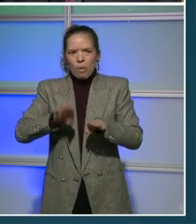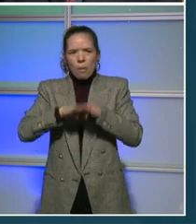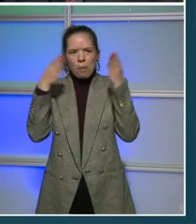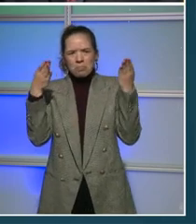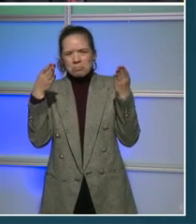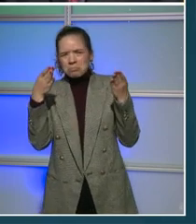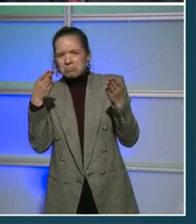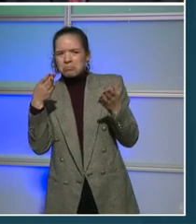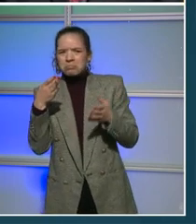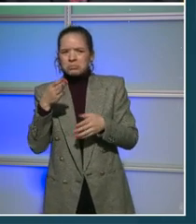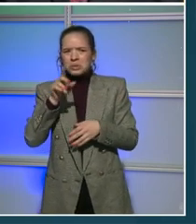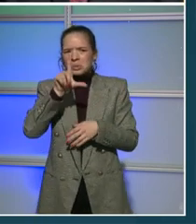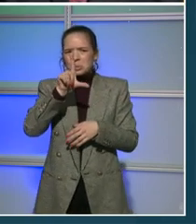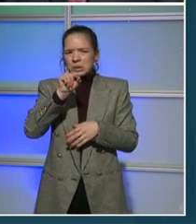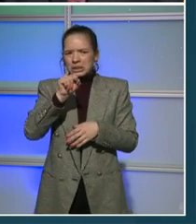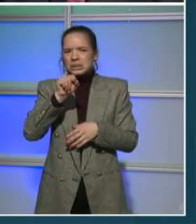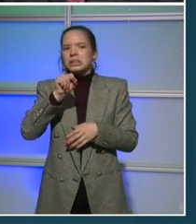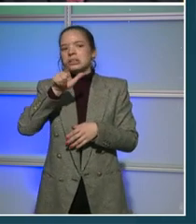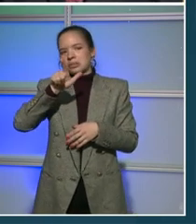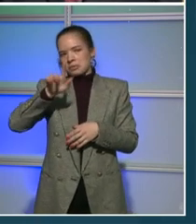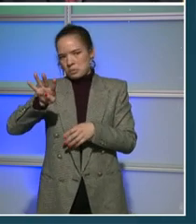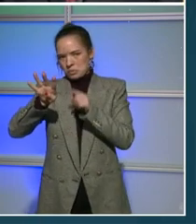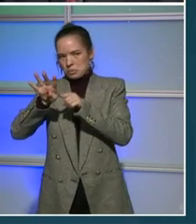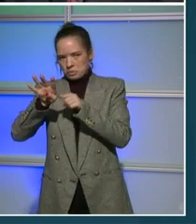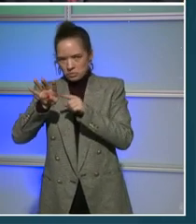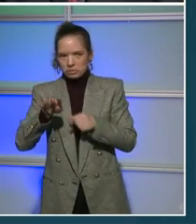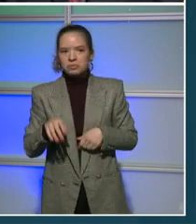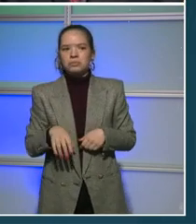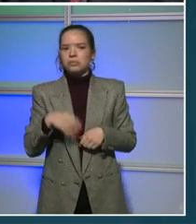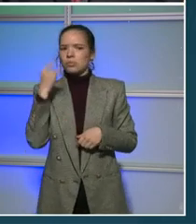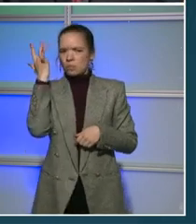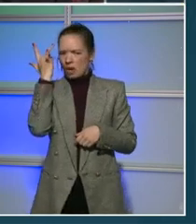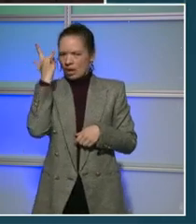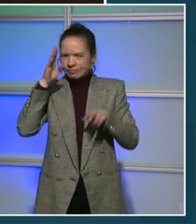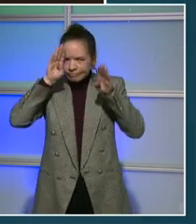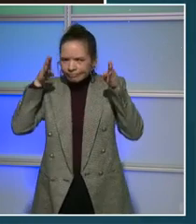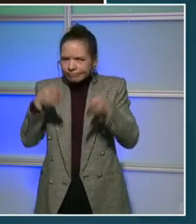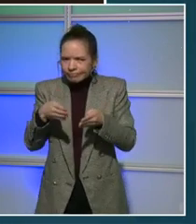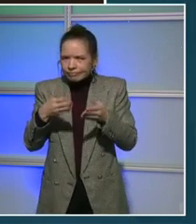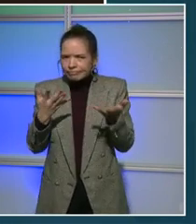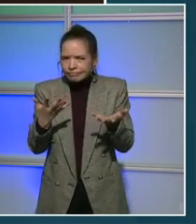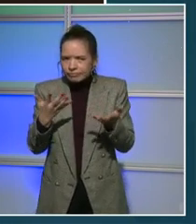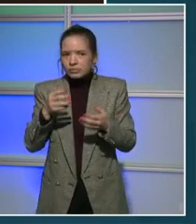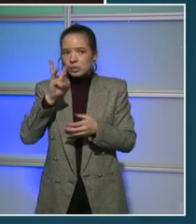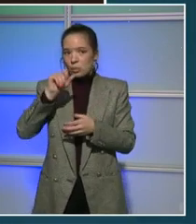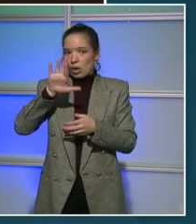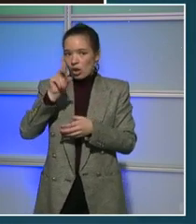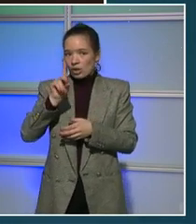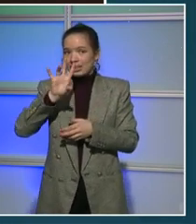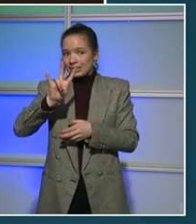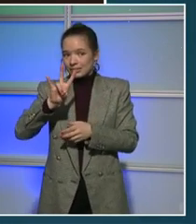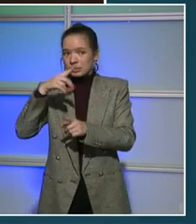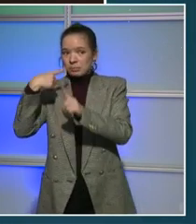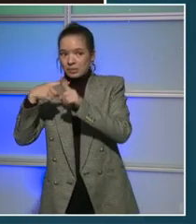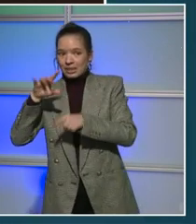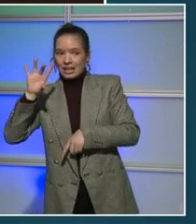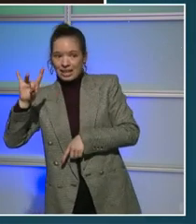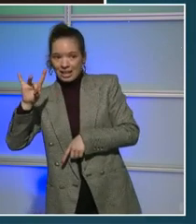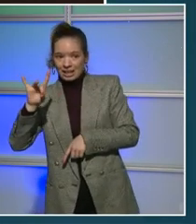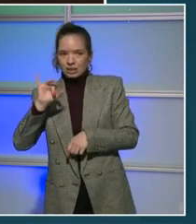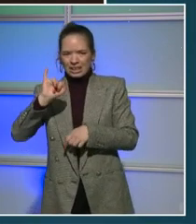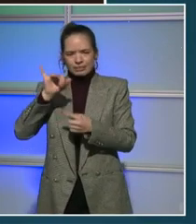So why such attention towards 7 and 8? As most of you know, these two wards have unique characteristics and unfortunately,